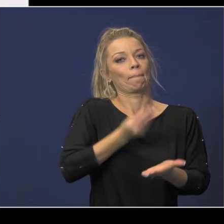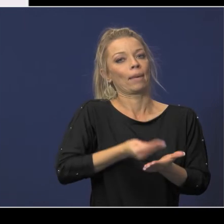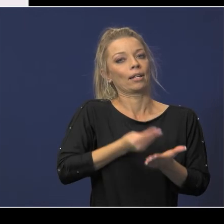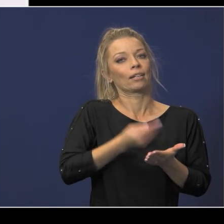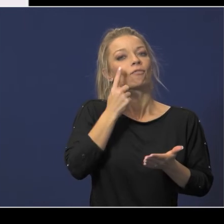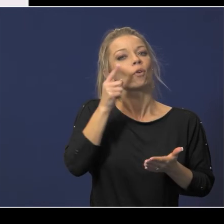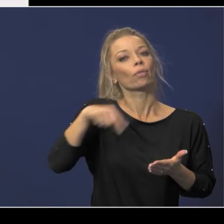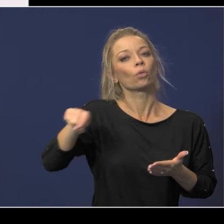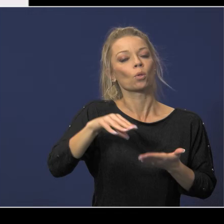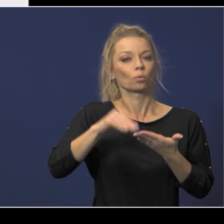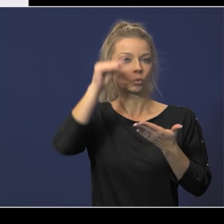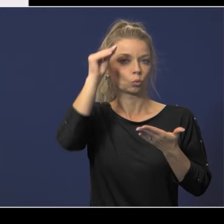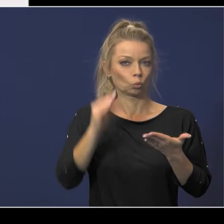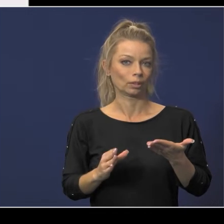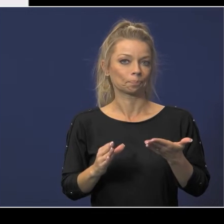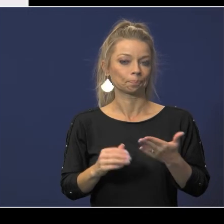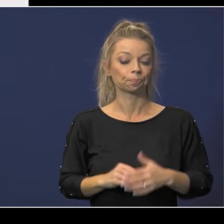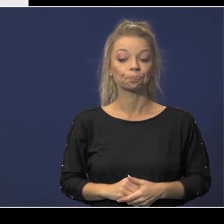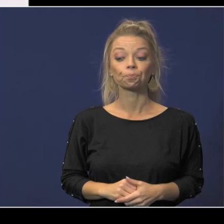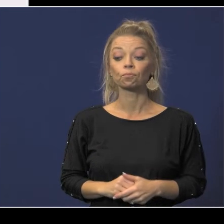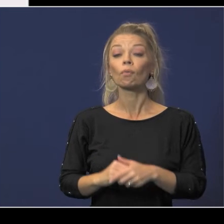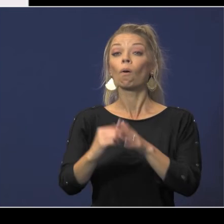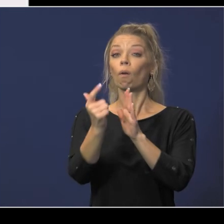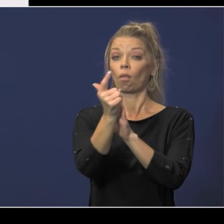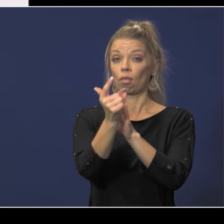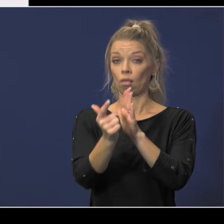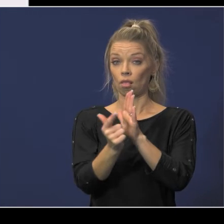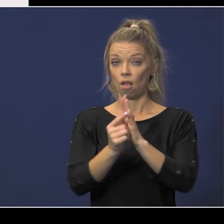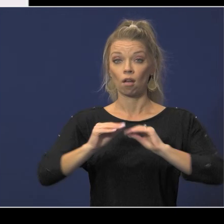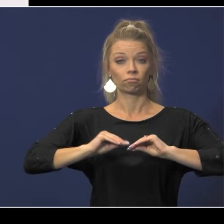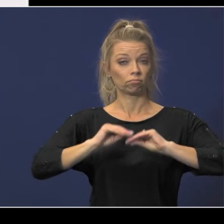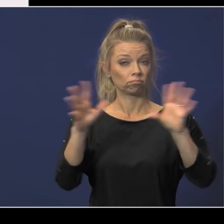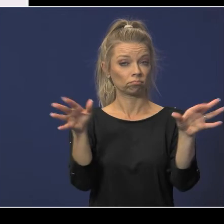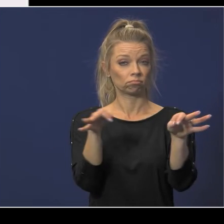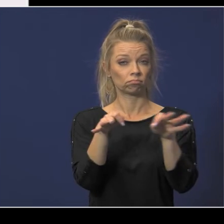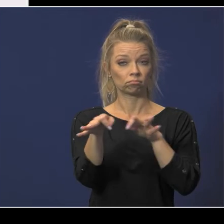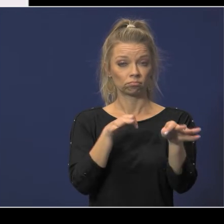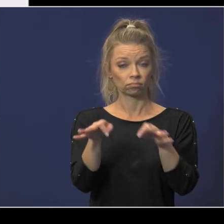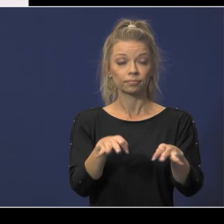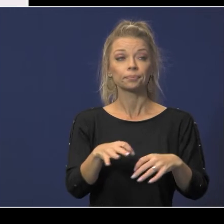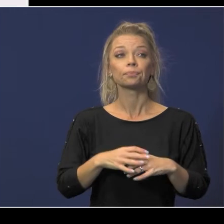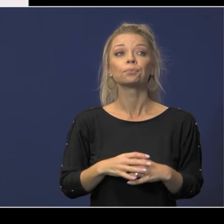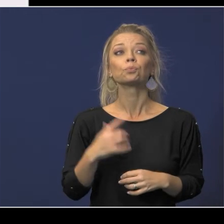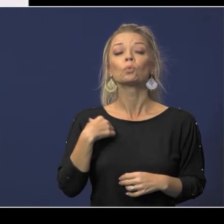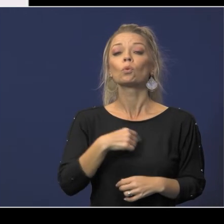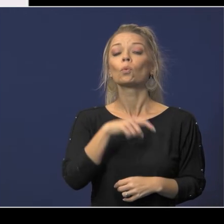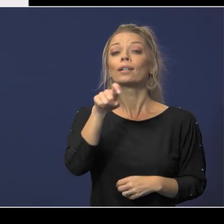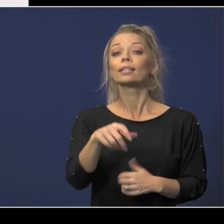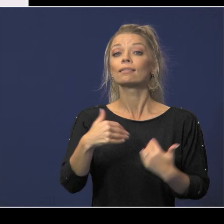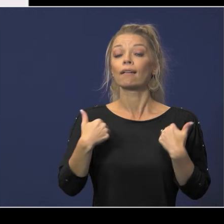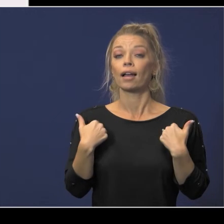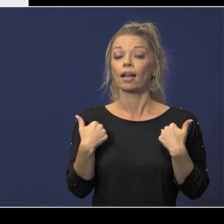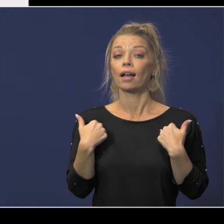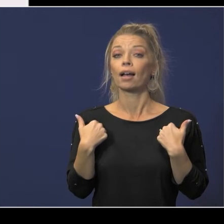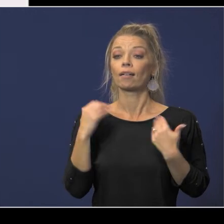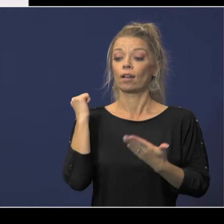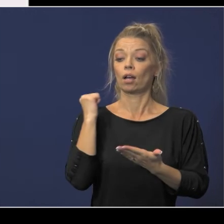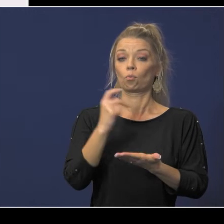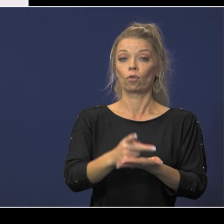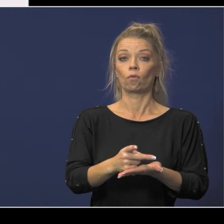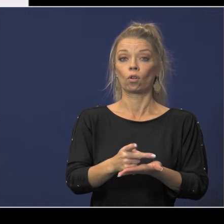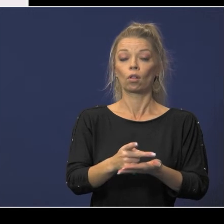the law state the law states that we need to have uh approval